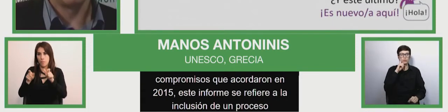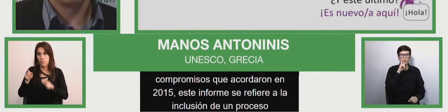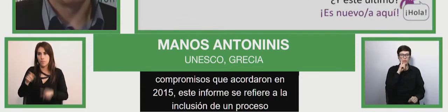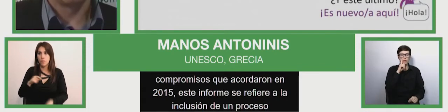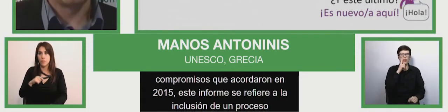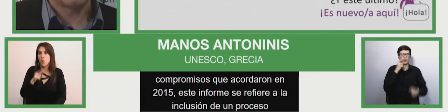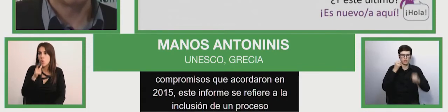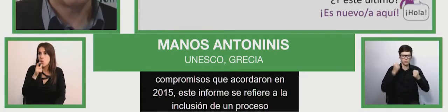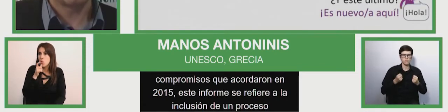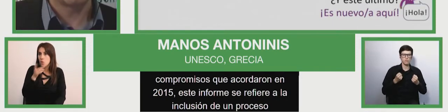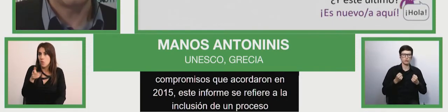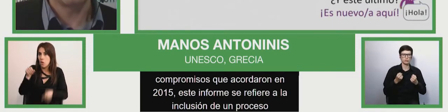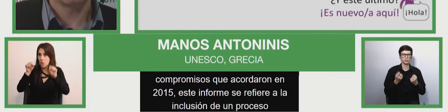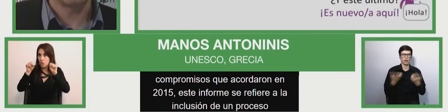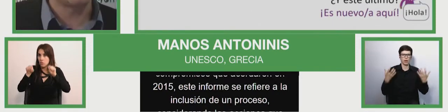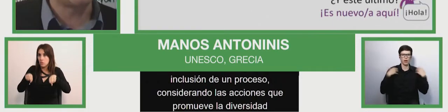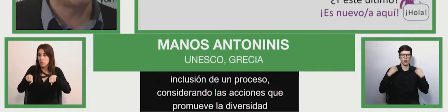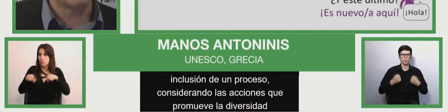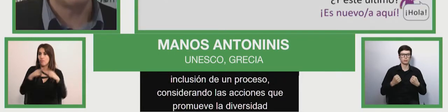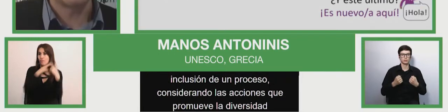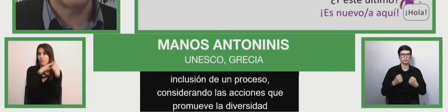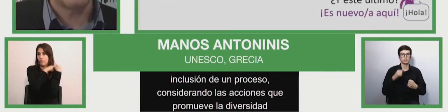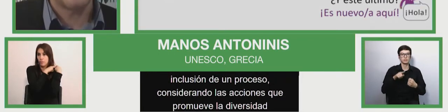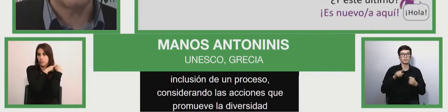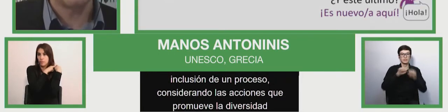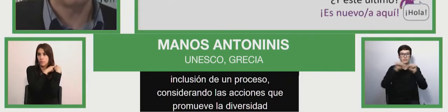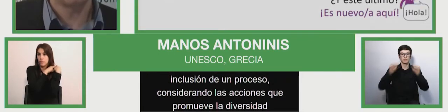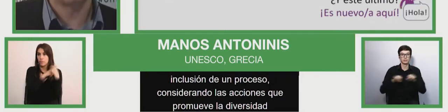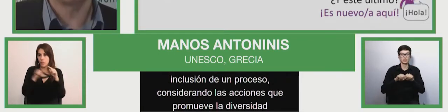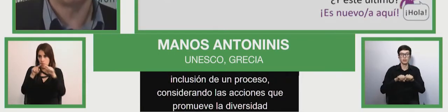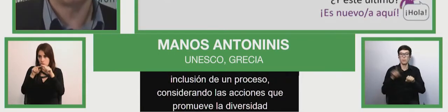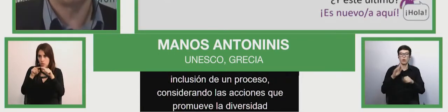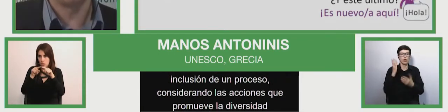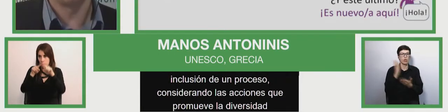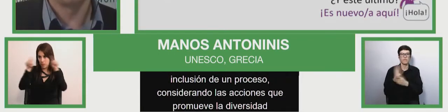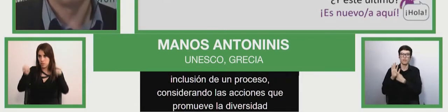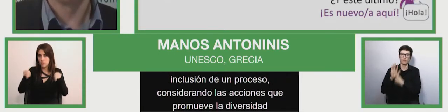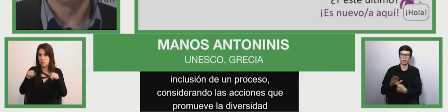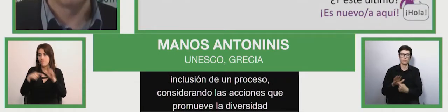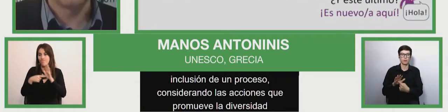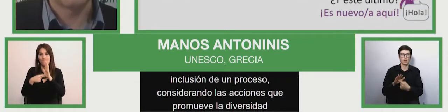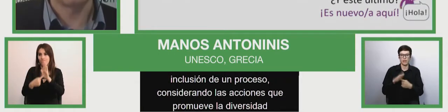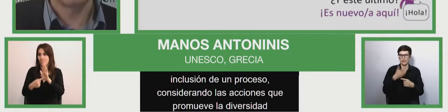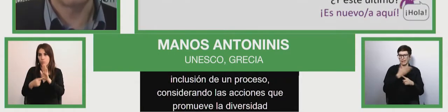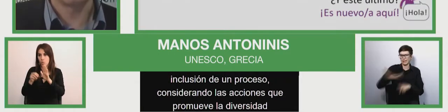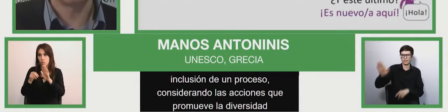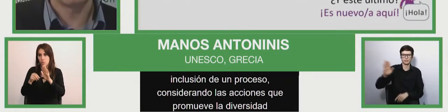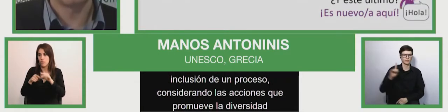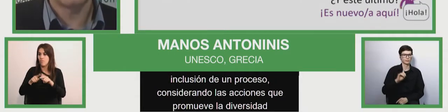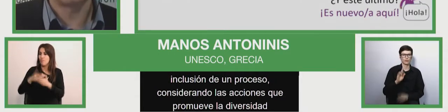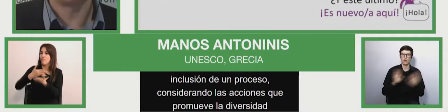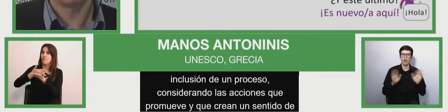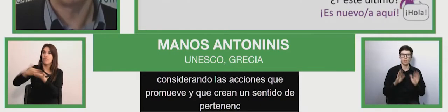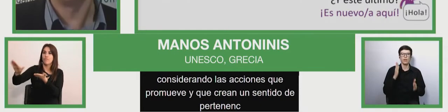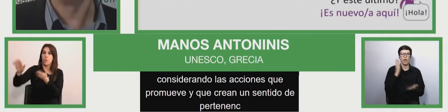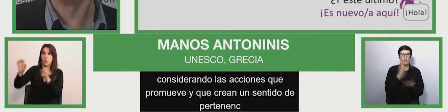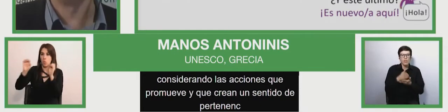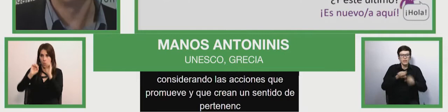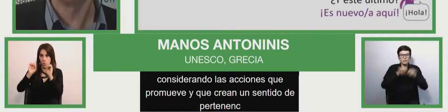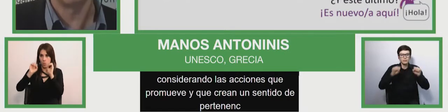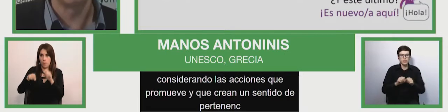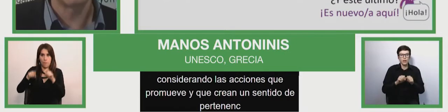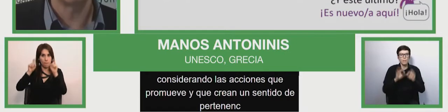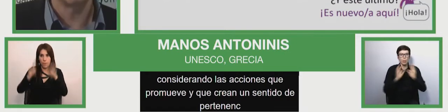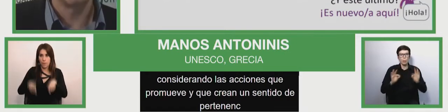system should not discriminate nor reject everybody. They should be adapted to students and